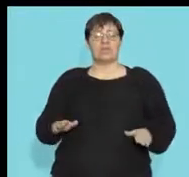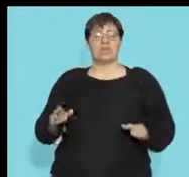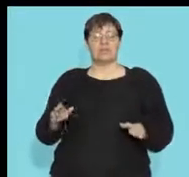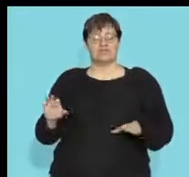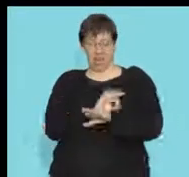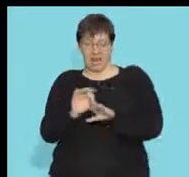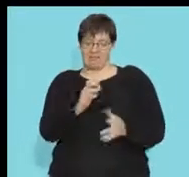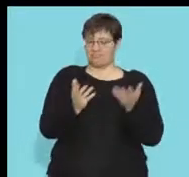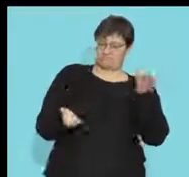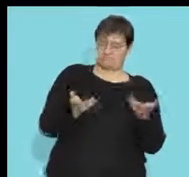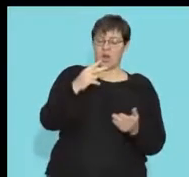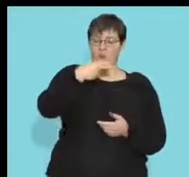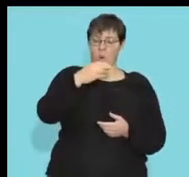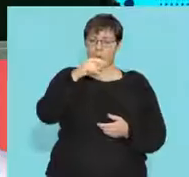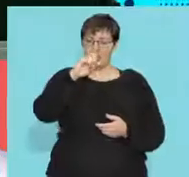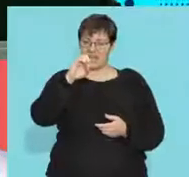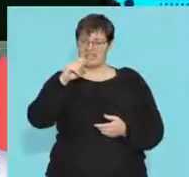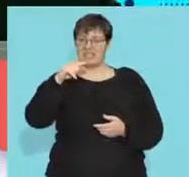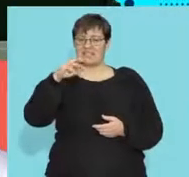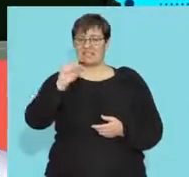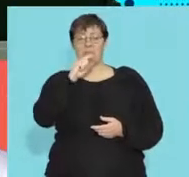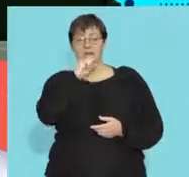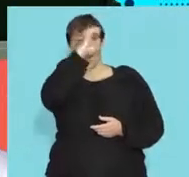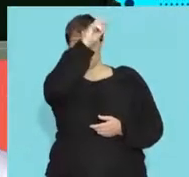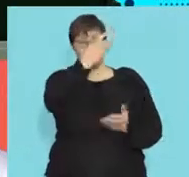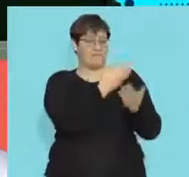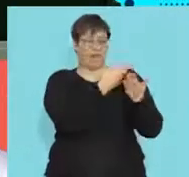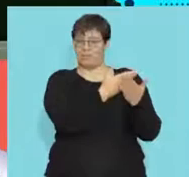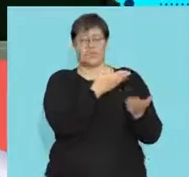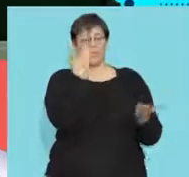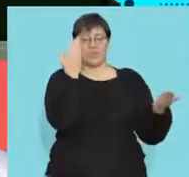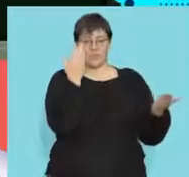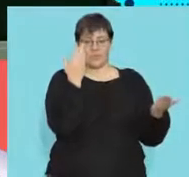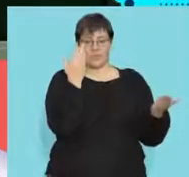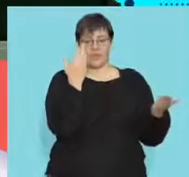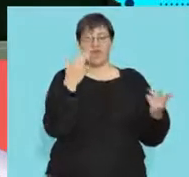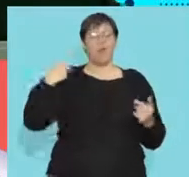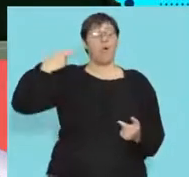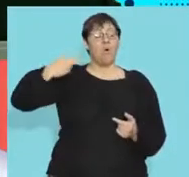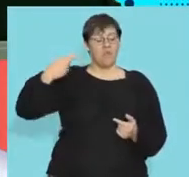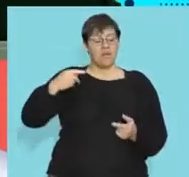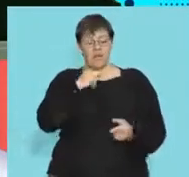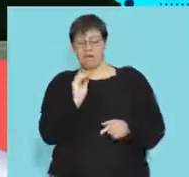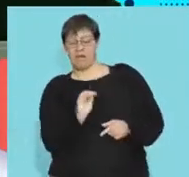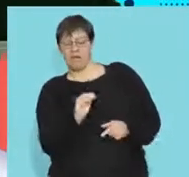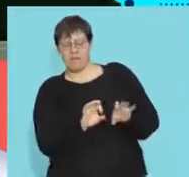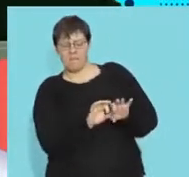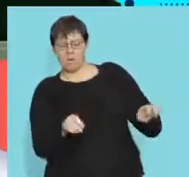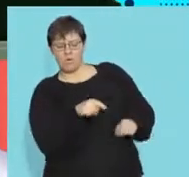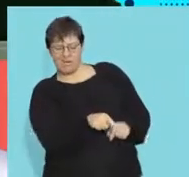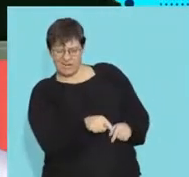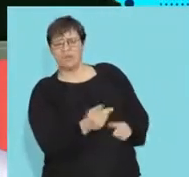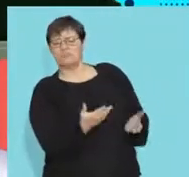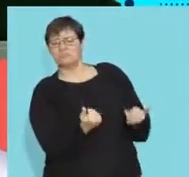plan homeostasis this is when oxygen is not available and i make the pro and the hormone makes